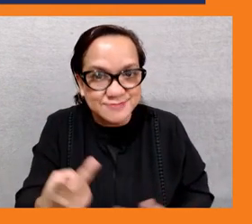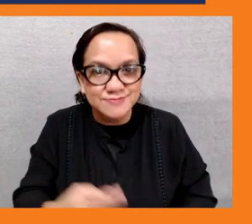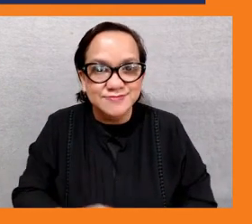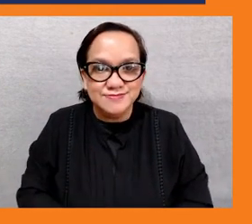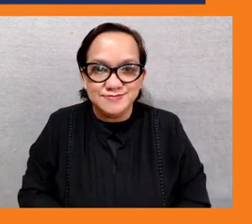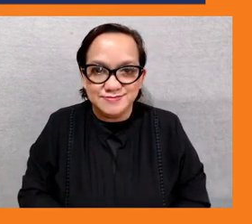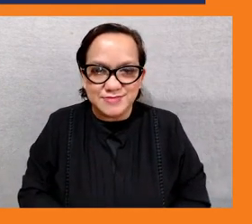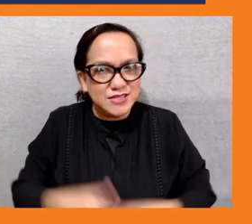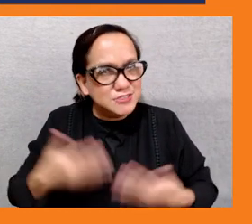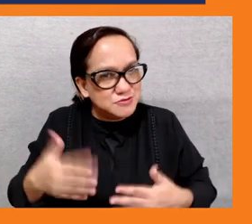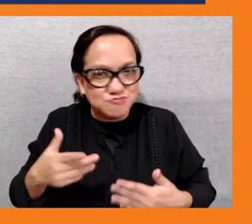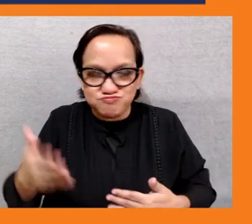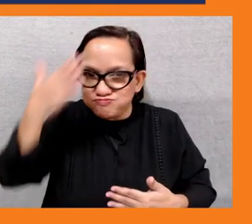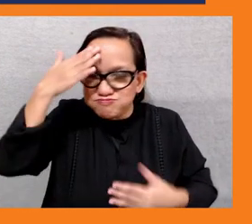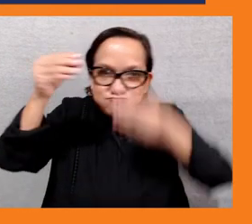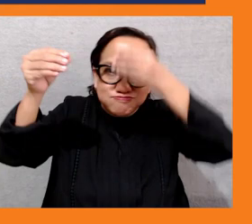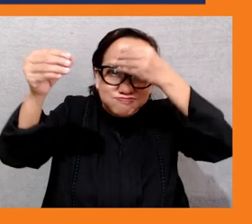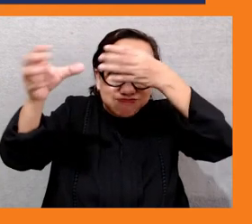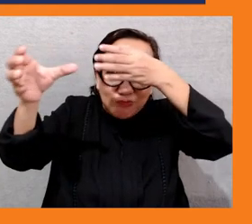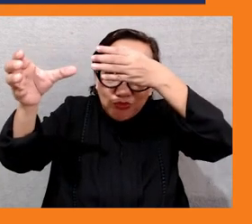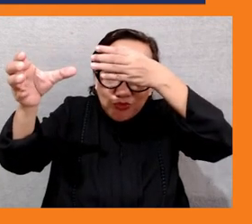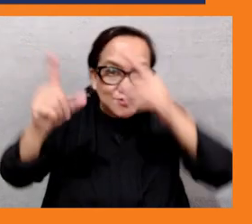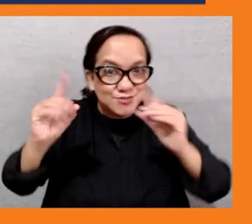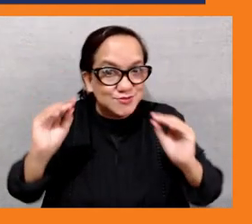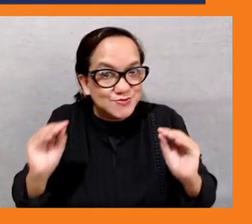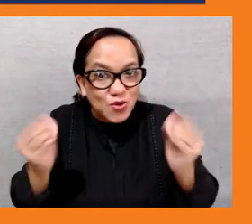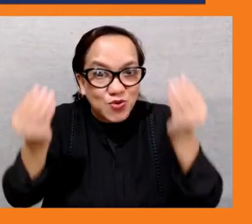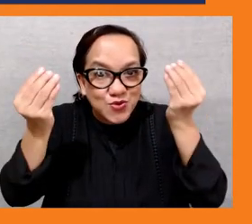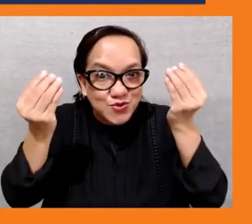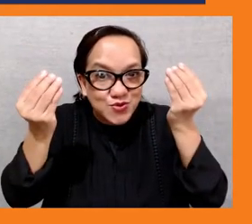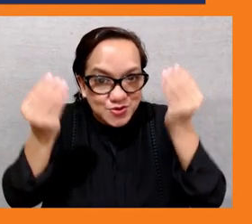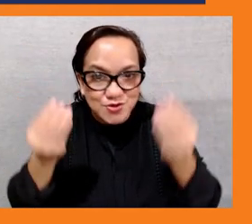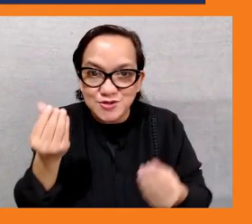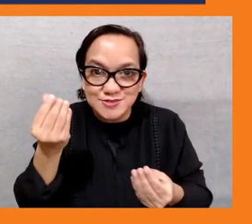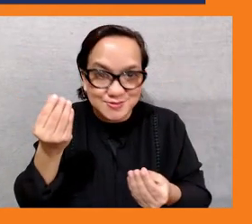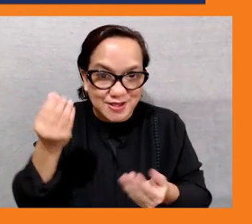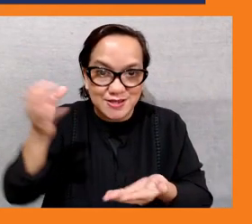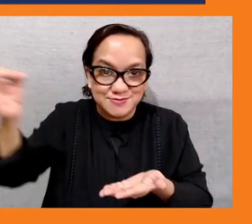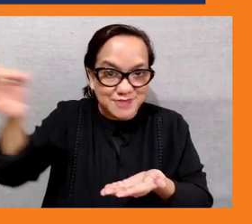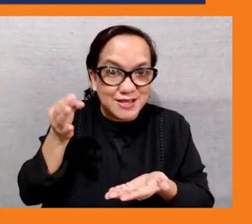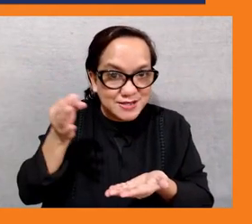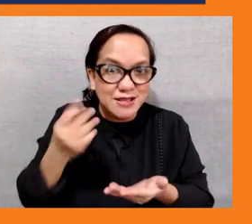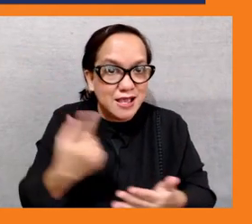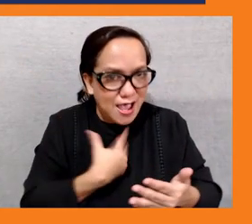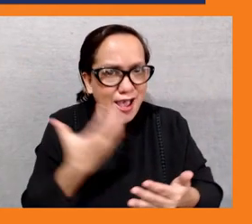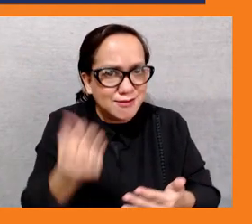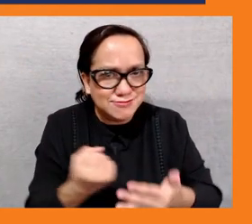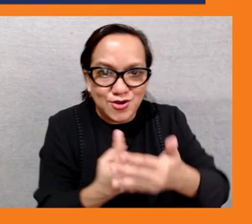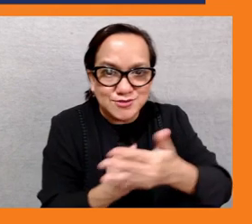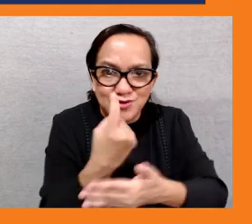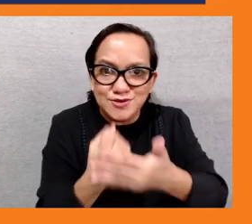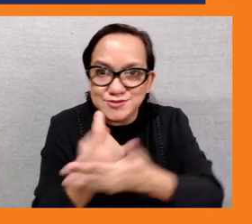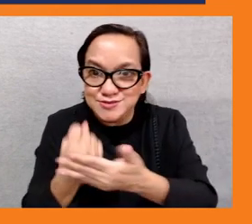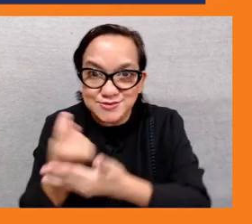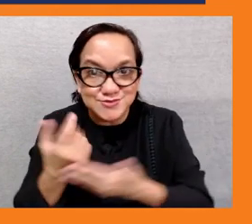sector is what opportunities are there for young people in in the green economy in asia pacific and